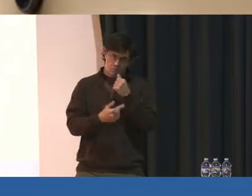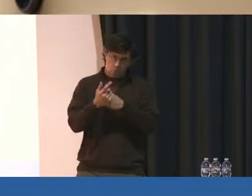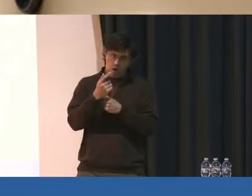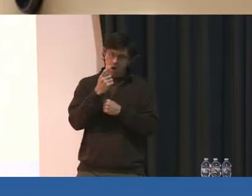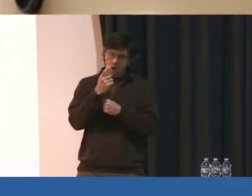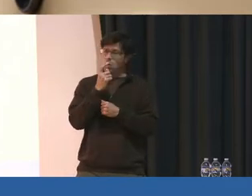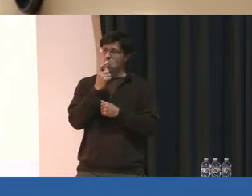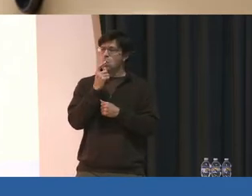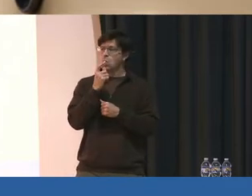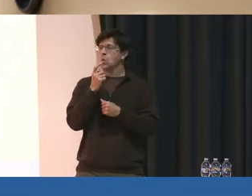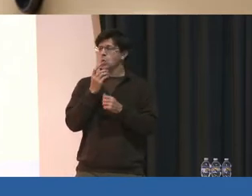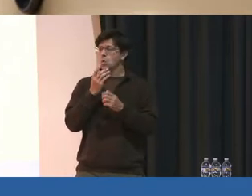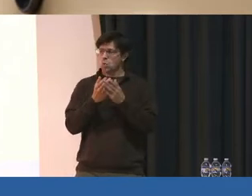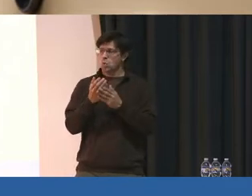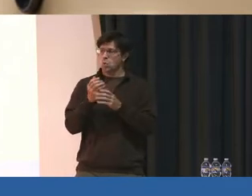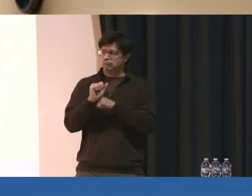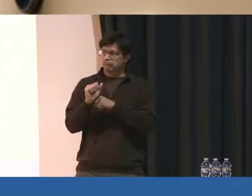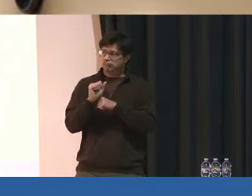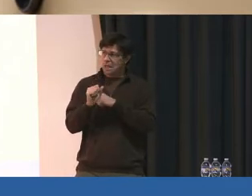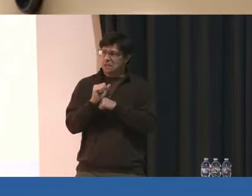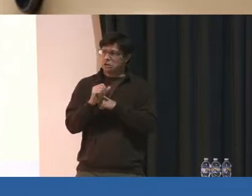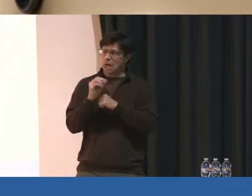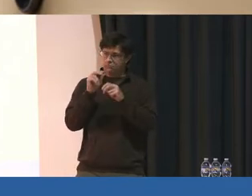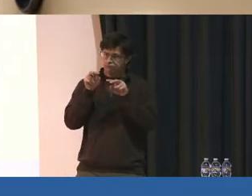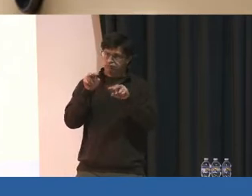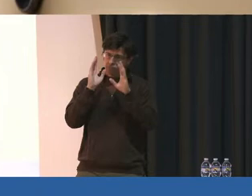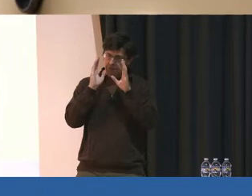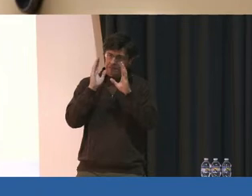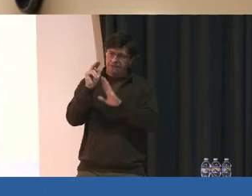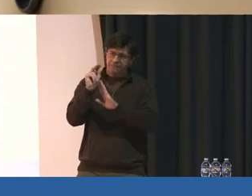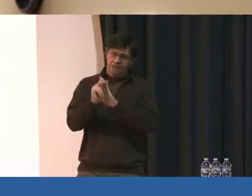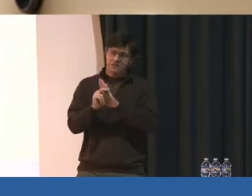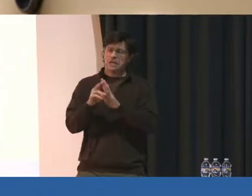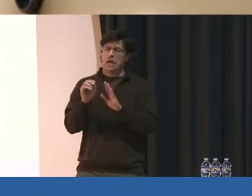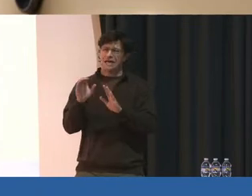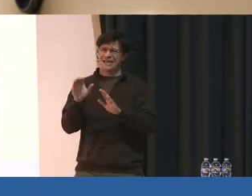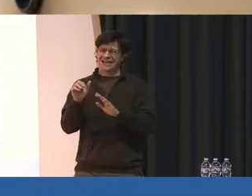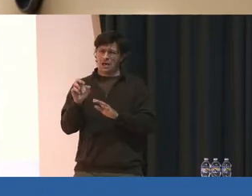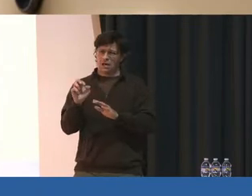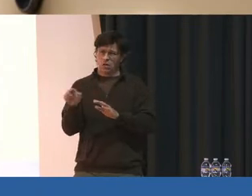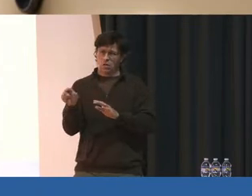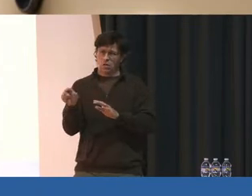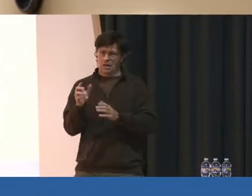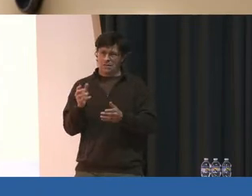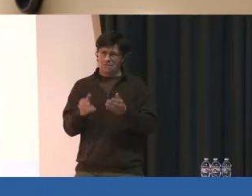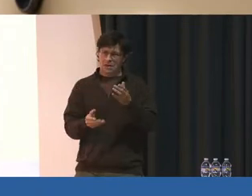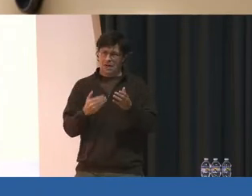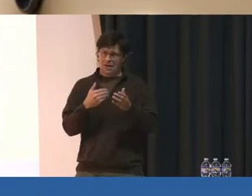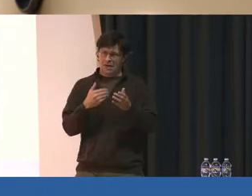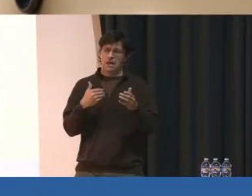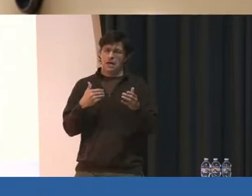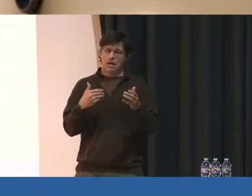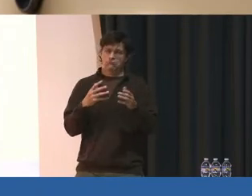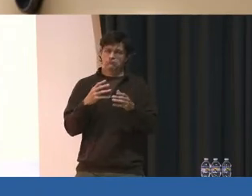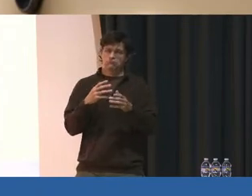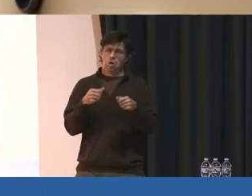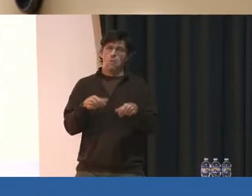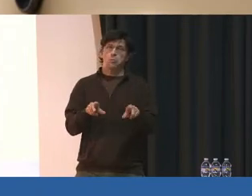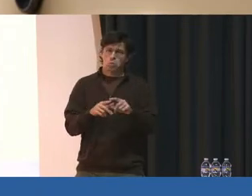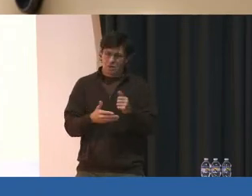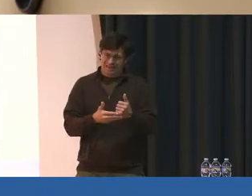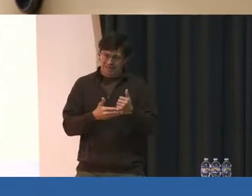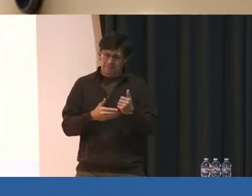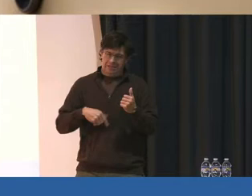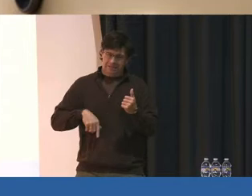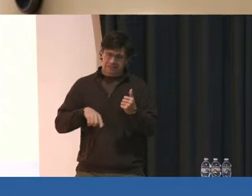through the diligence and attentiveness and care that they may have, have the opportunity to help us prevent